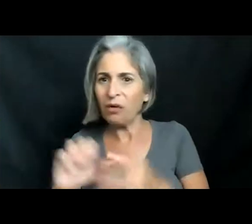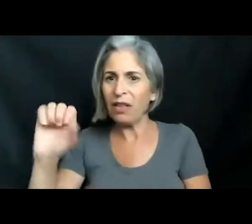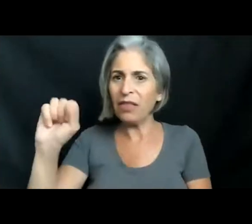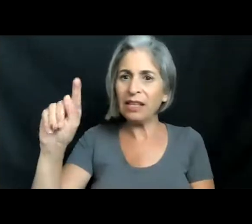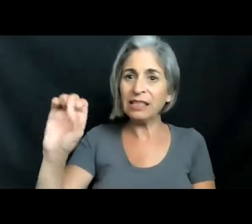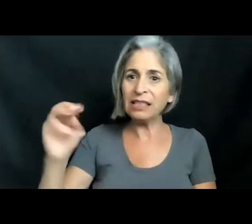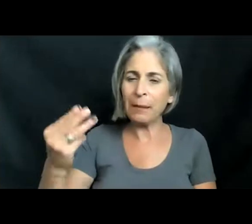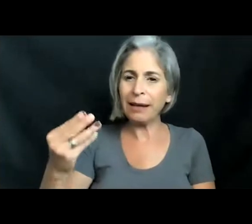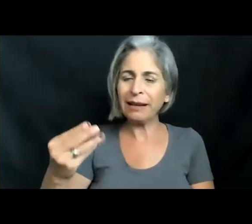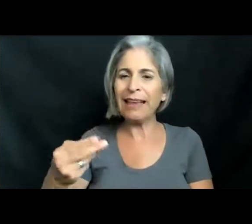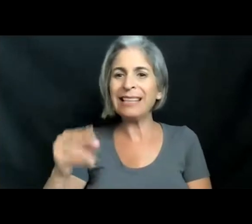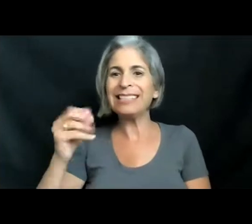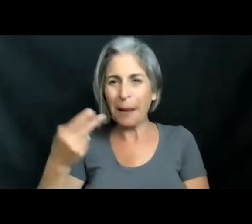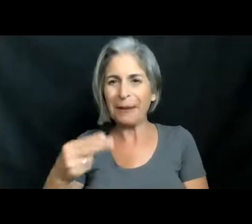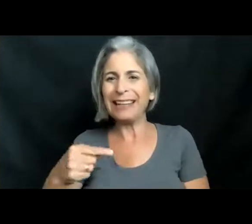answer.